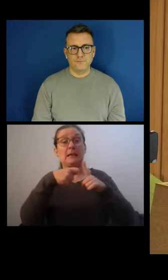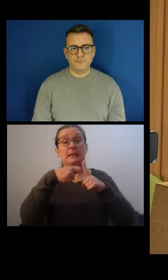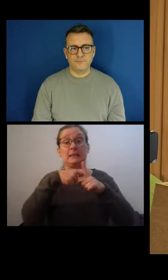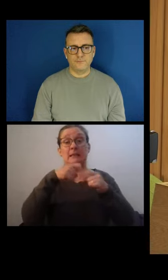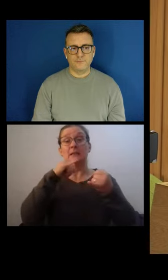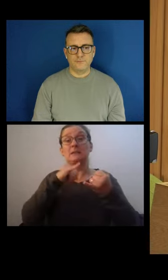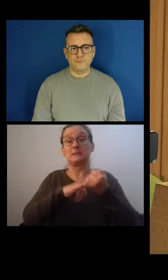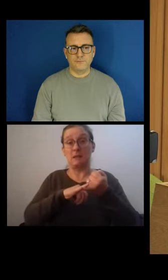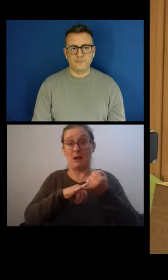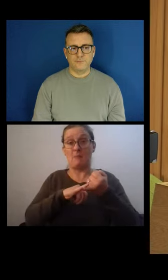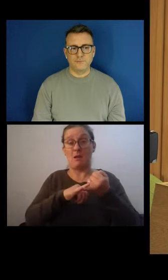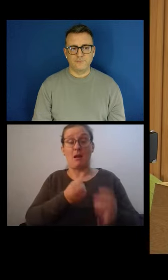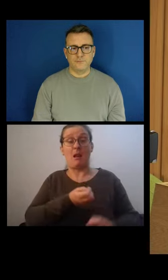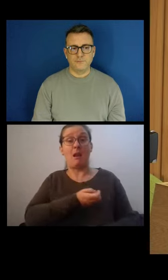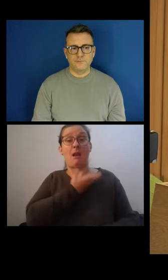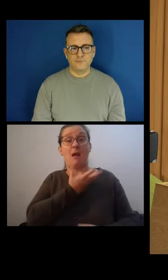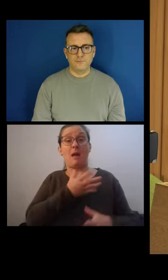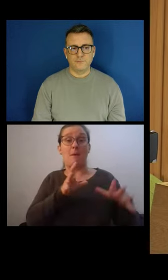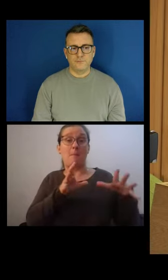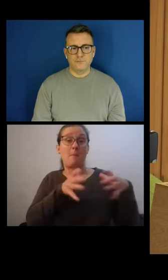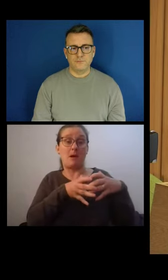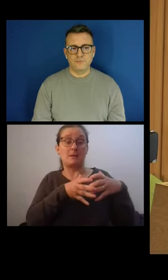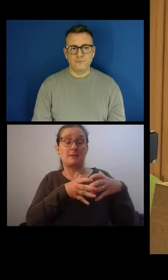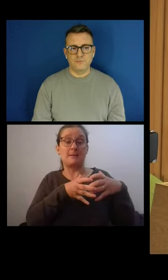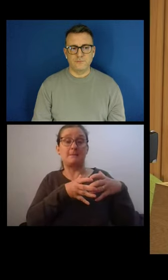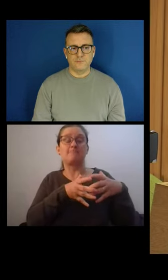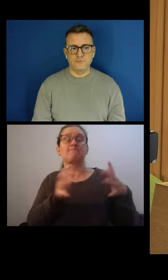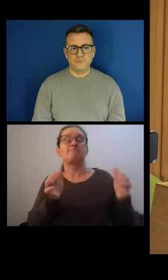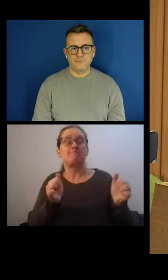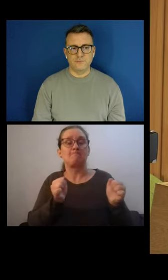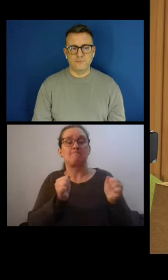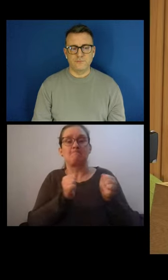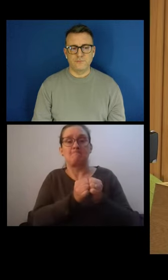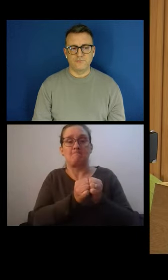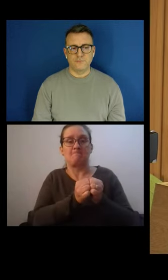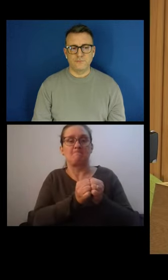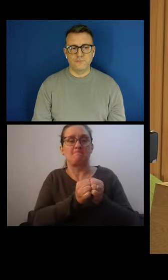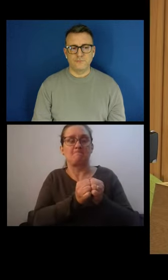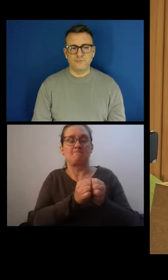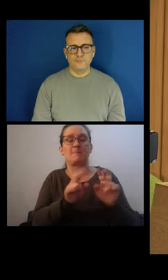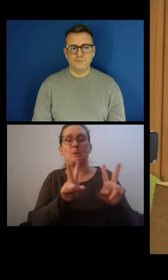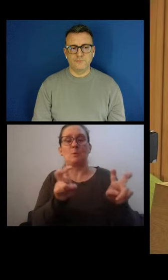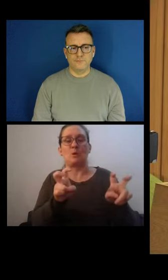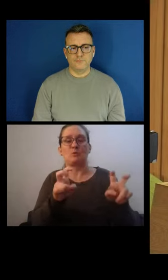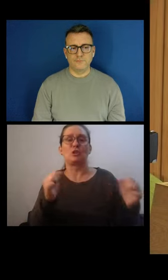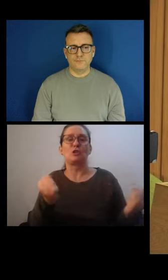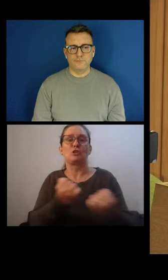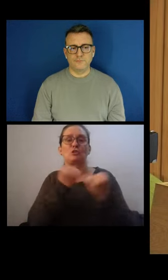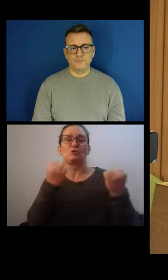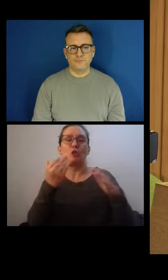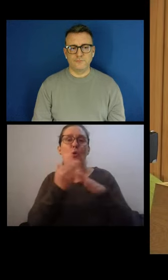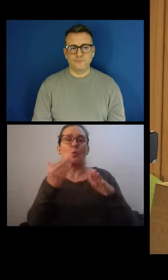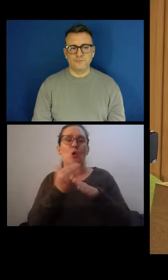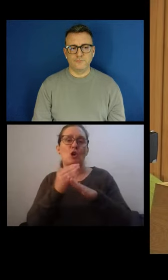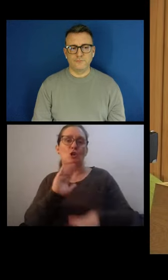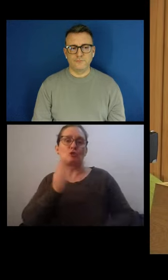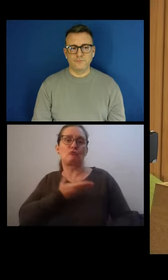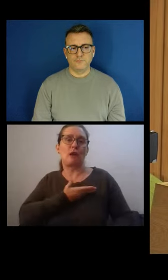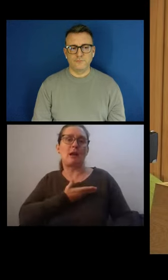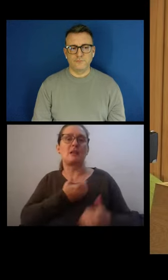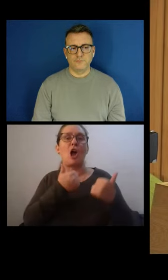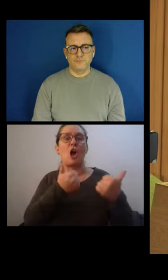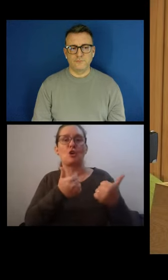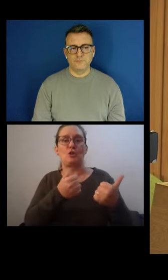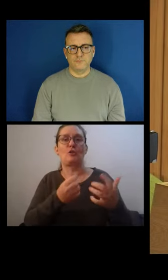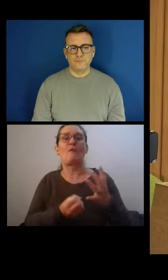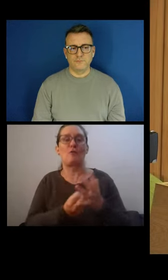the Labour Party, made the crucial affirmation that, and I quote, strong workers' rights are good for growth.